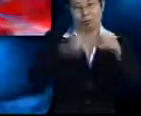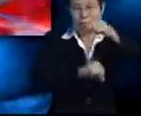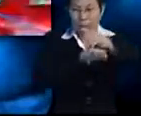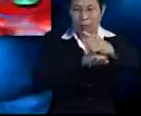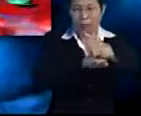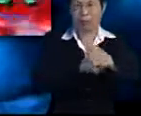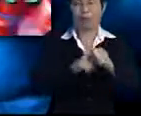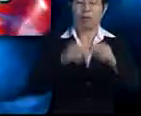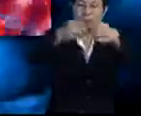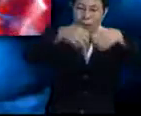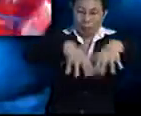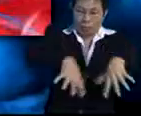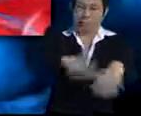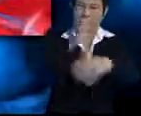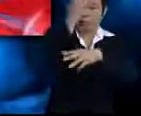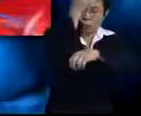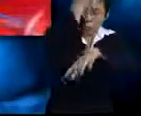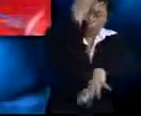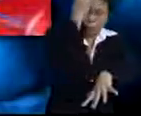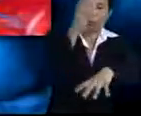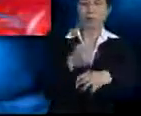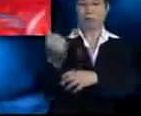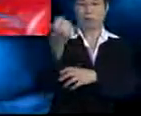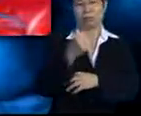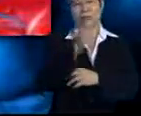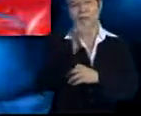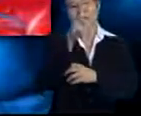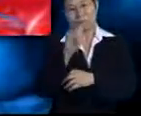buttress roots, stilt roots and prop roots.